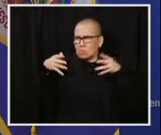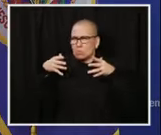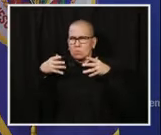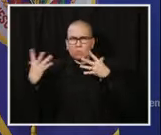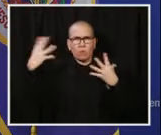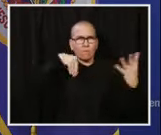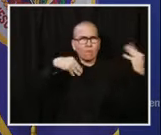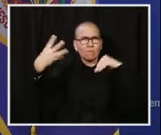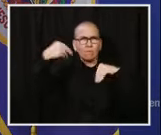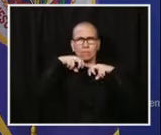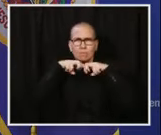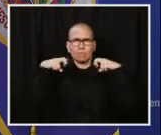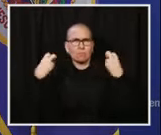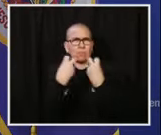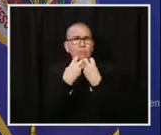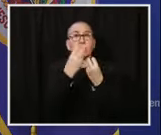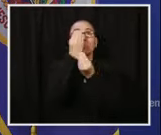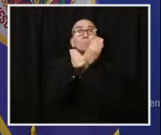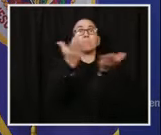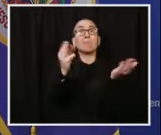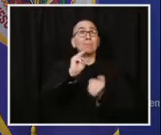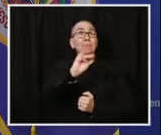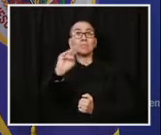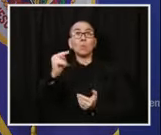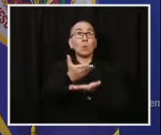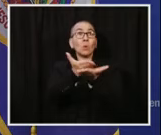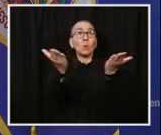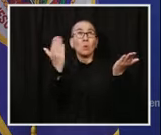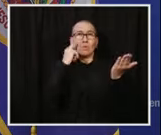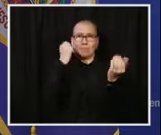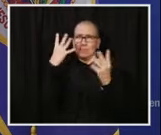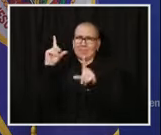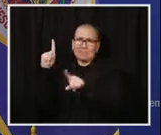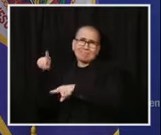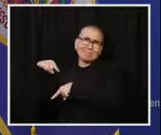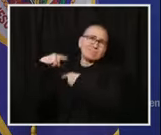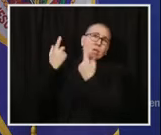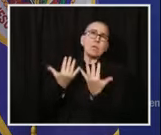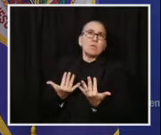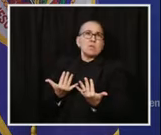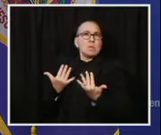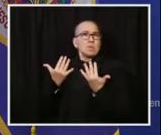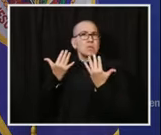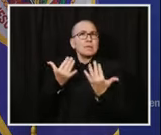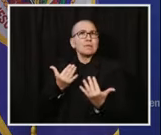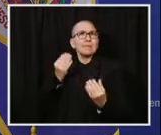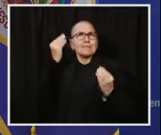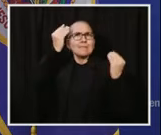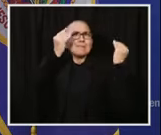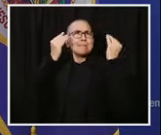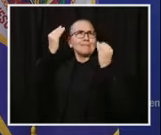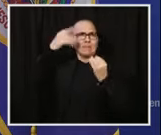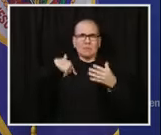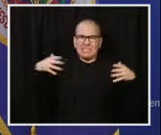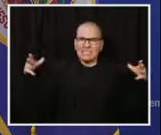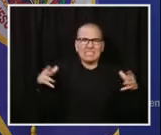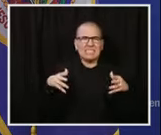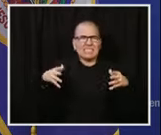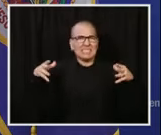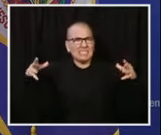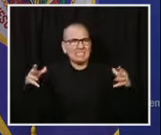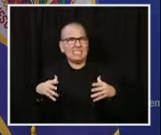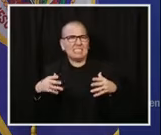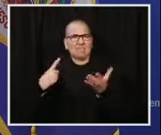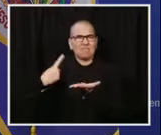you as Minnesotans that a lot of thought over many months has gone into this. As I've said many times, I feel very comfortable and grateful for the federal